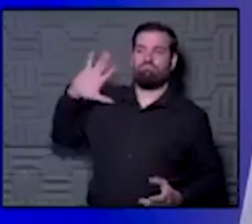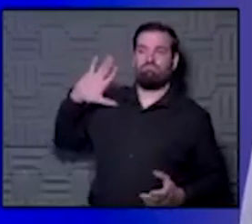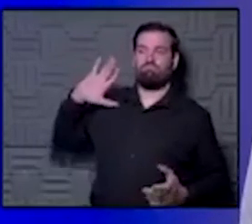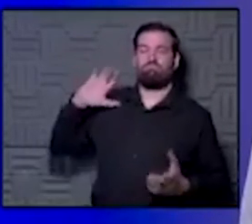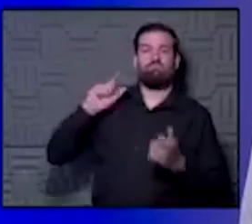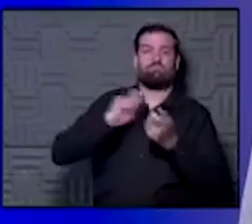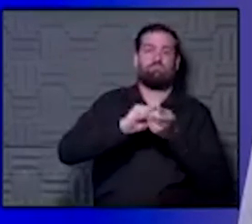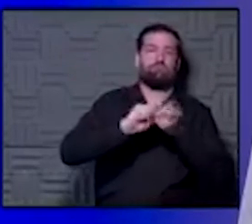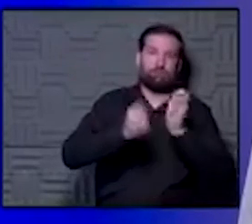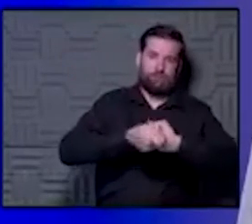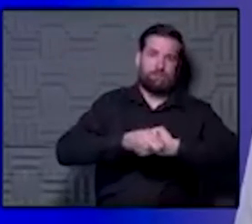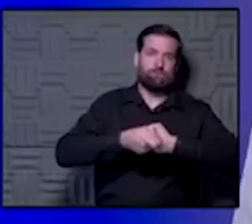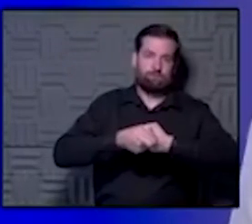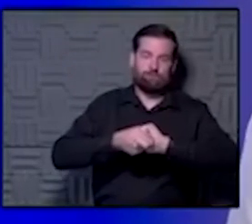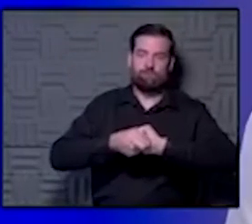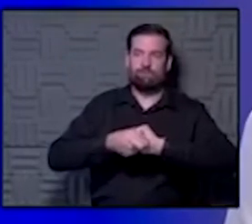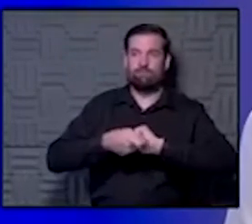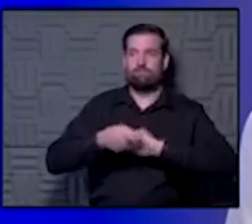it was changed